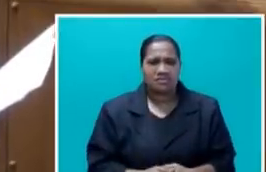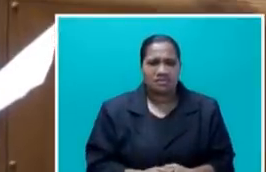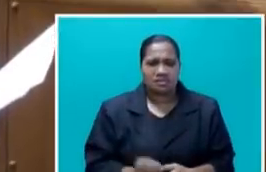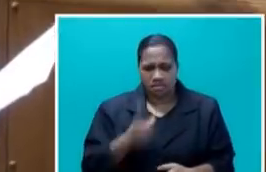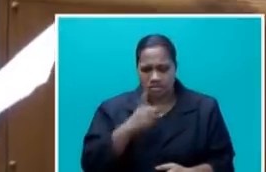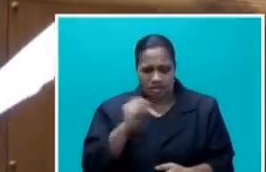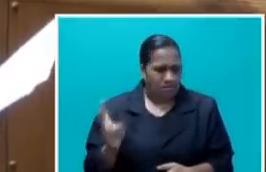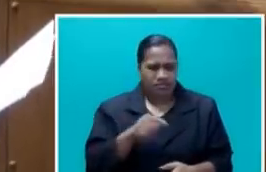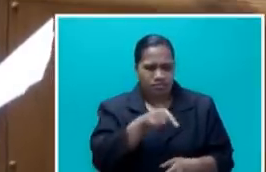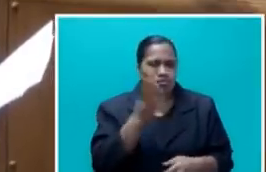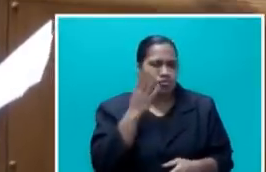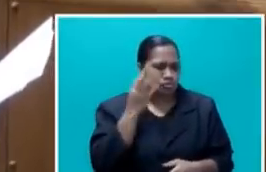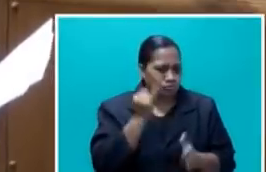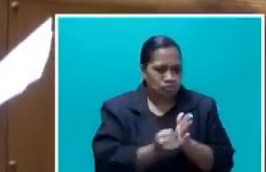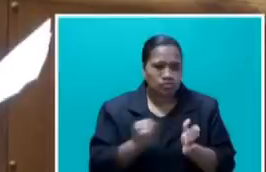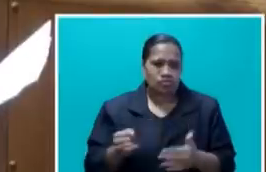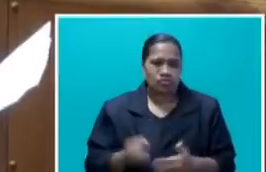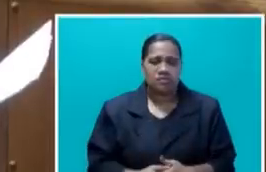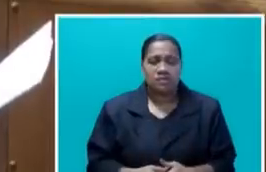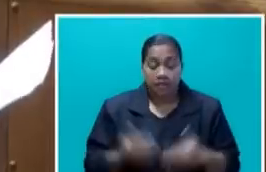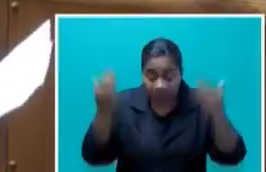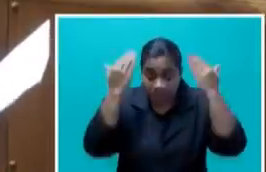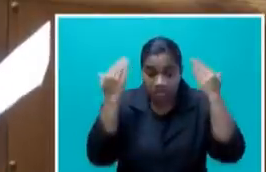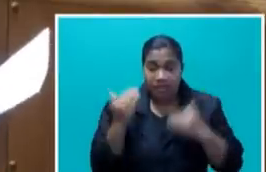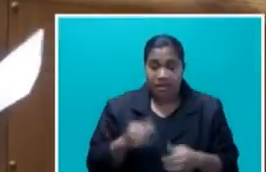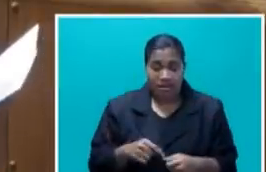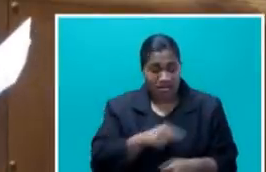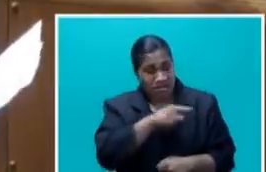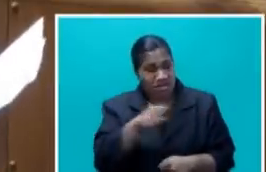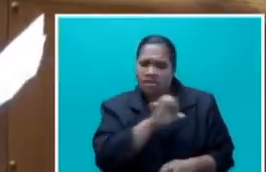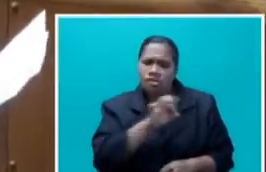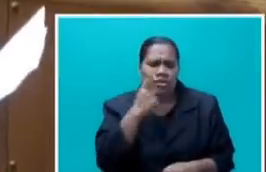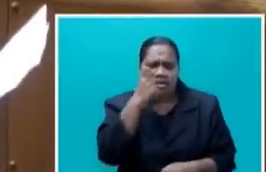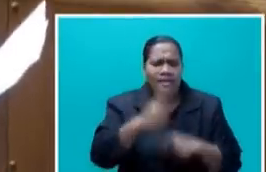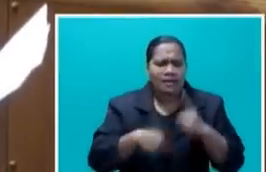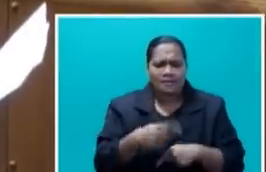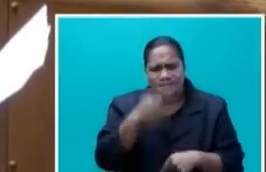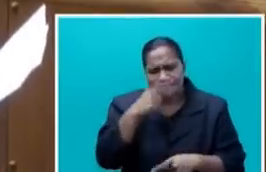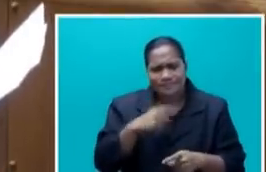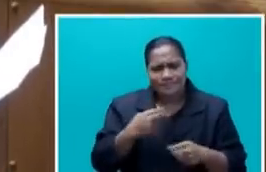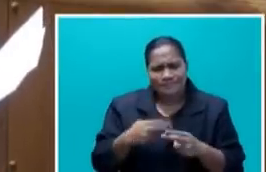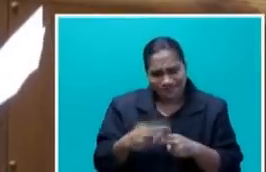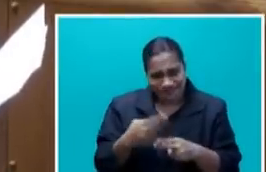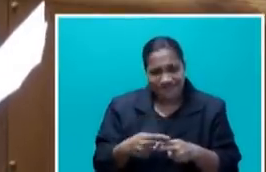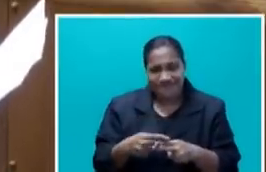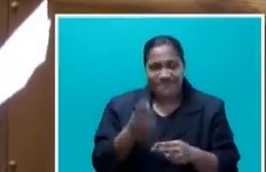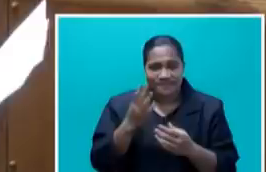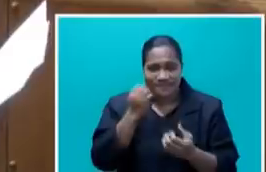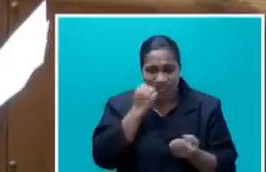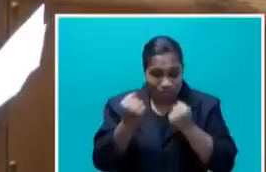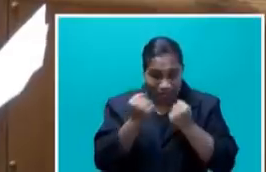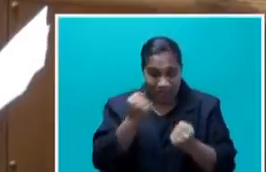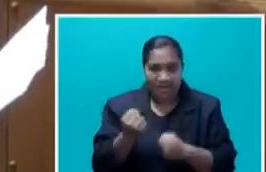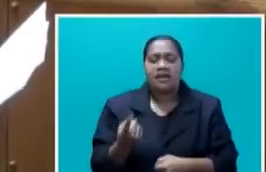Mr. Speaker, obviously, they don't care about the growers nor the welfare of sugar consumers. If